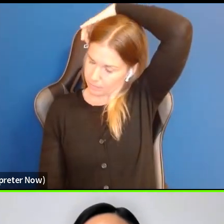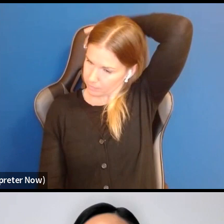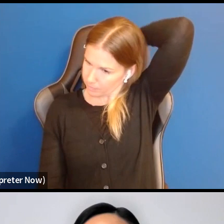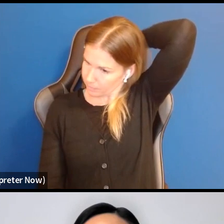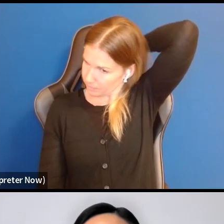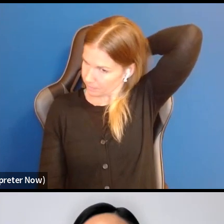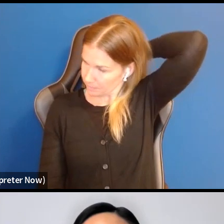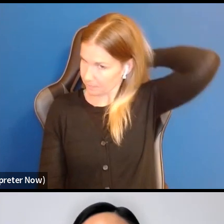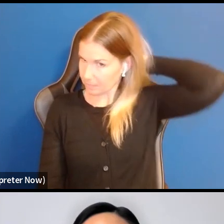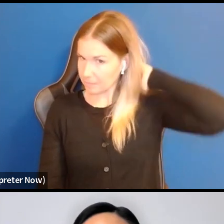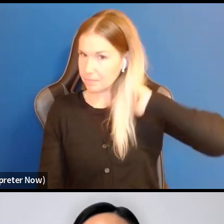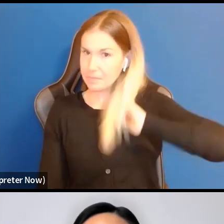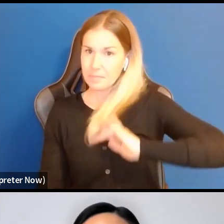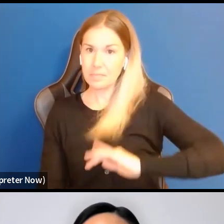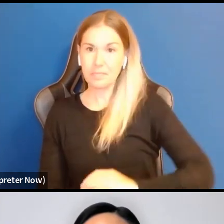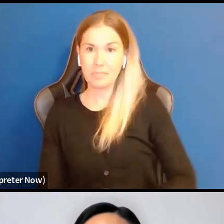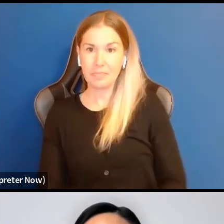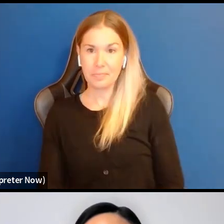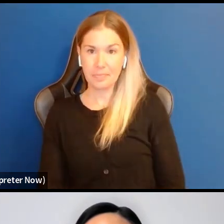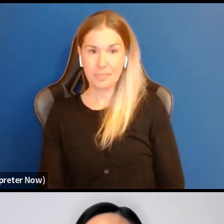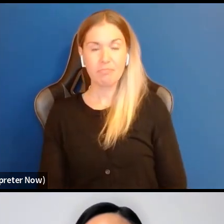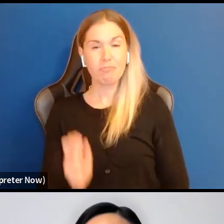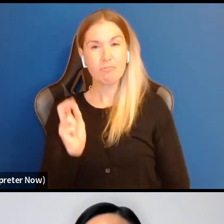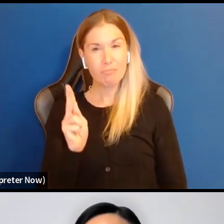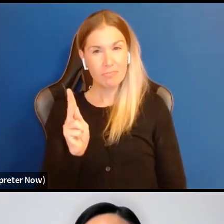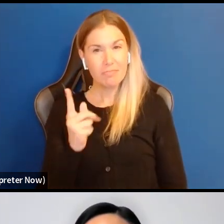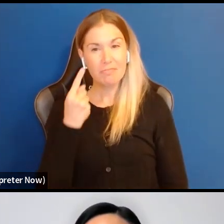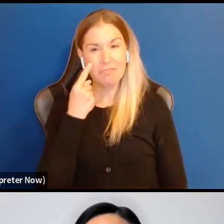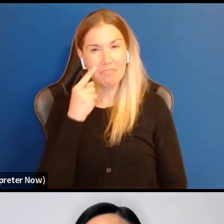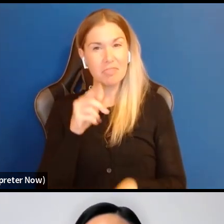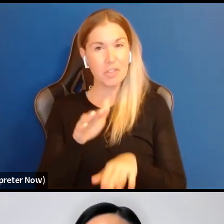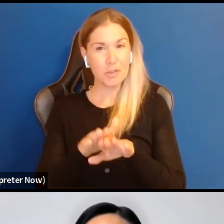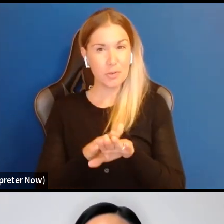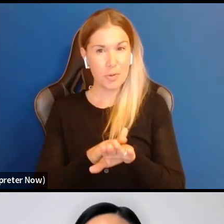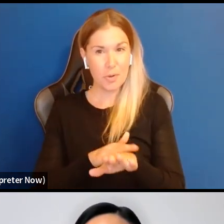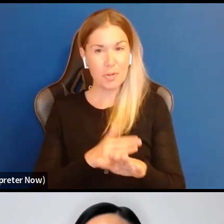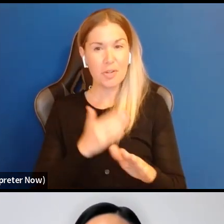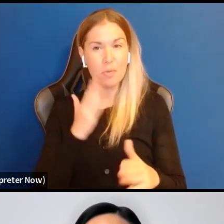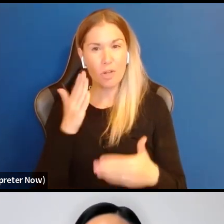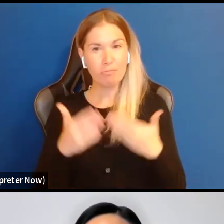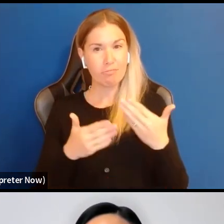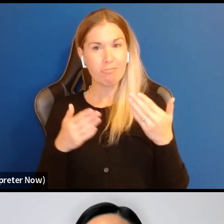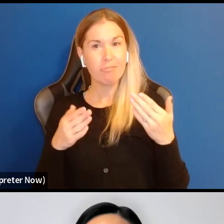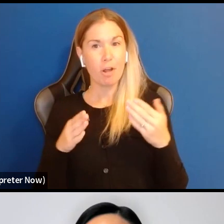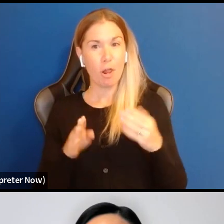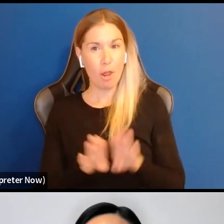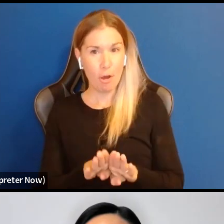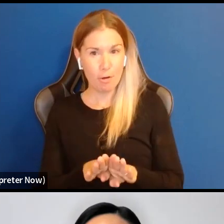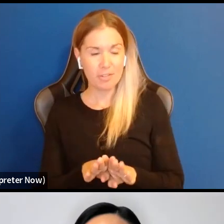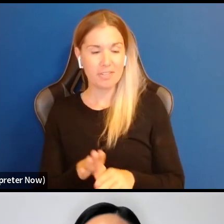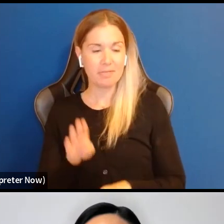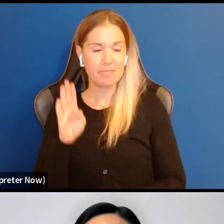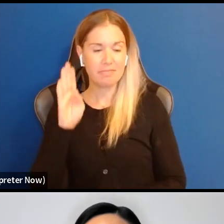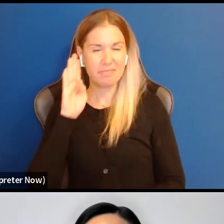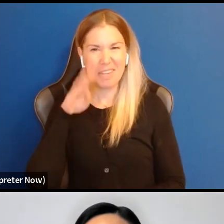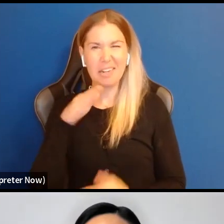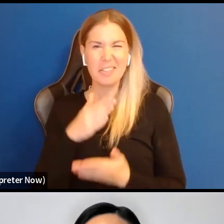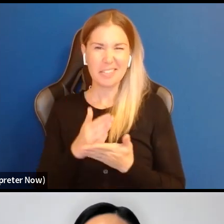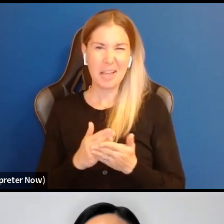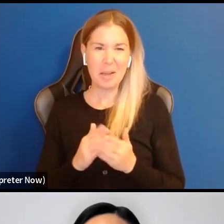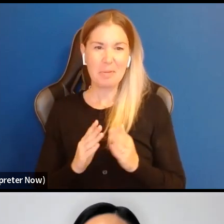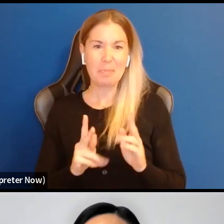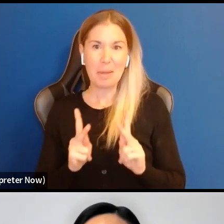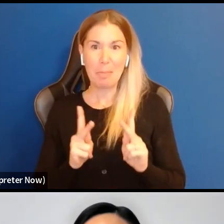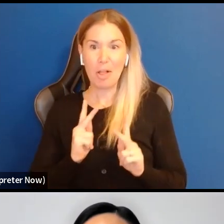All right, I think I'll slowly bring us to a close. So, leaving some space. I'm sure some people are maybe typing